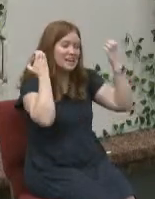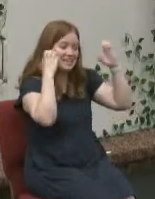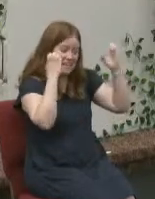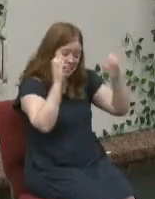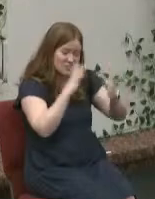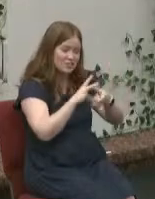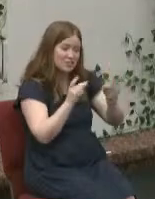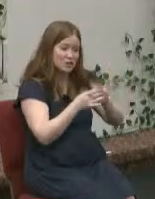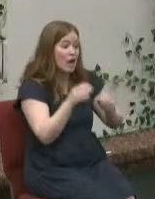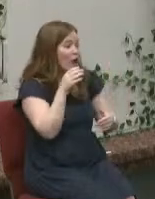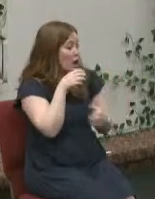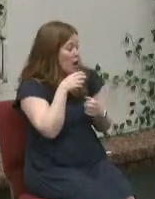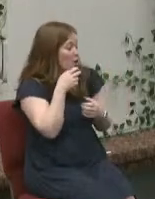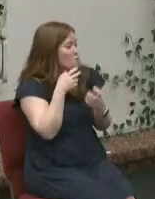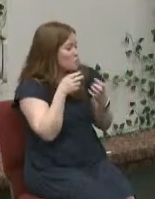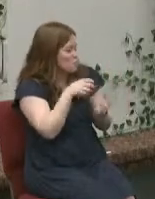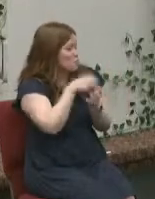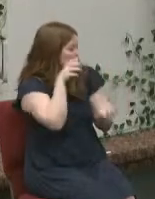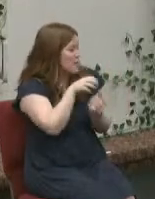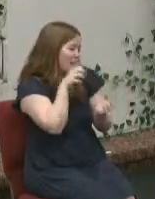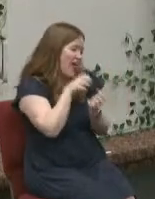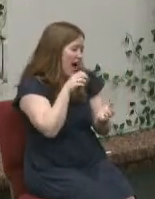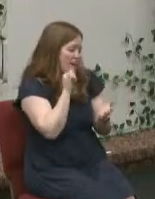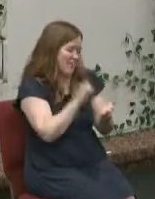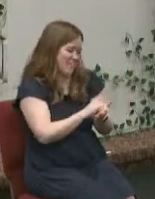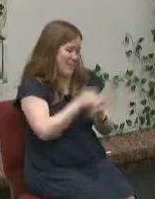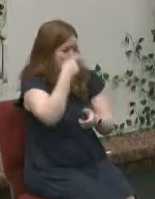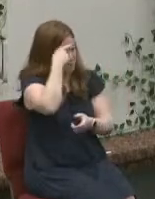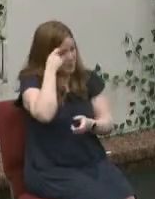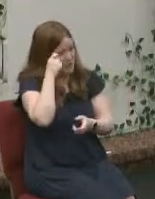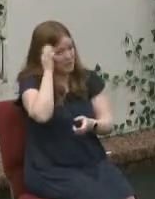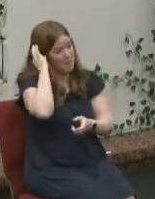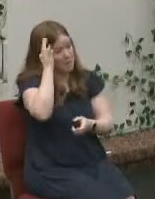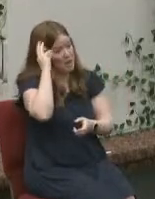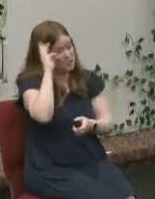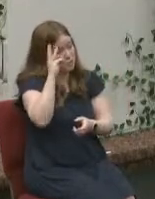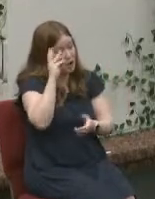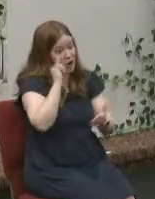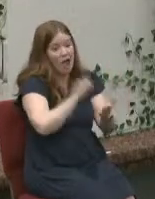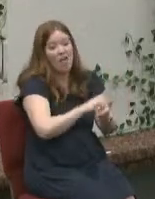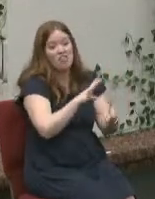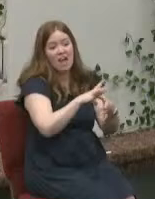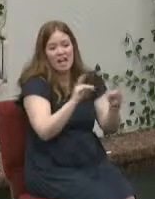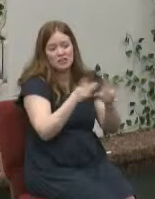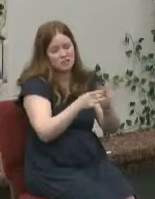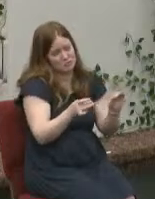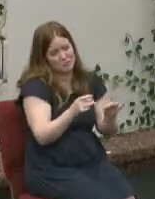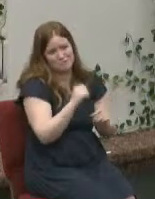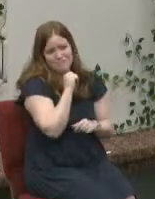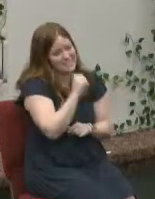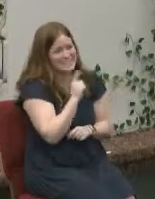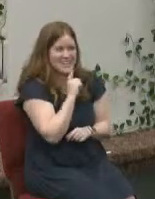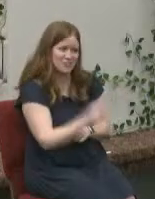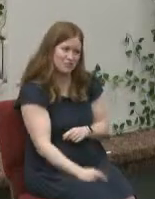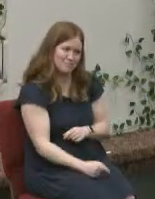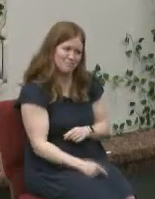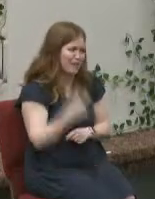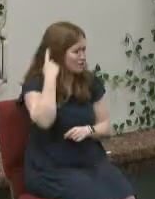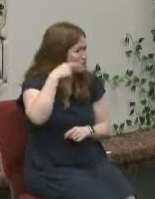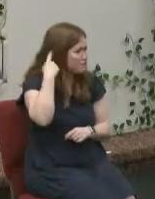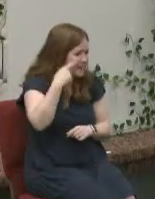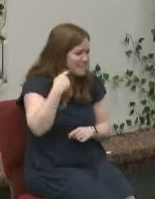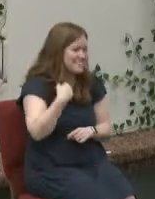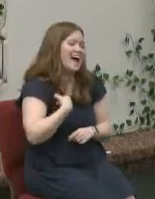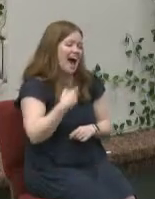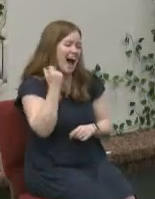and you laugh at that because pastor walker that story doesn't compete i